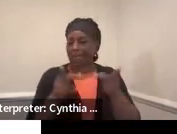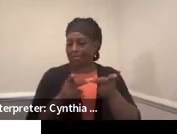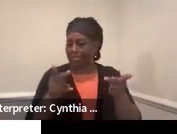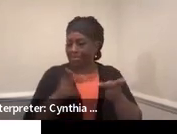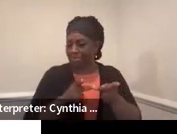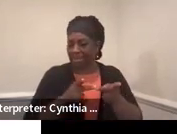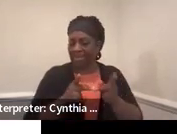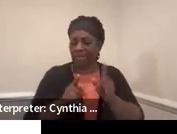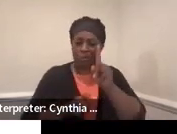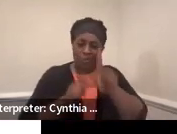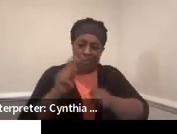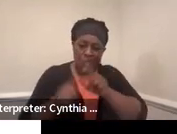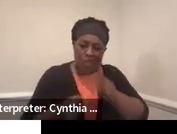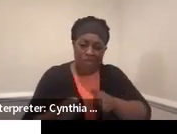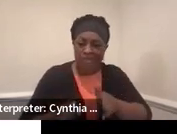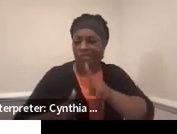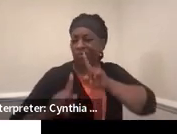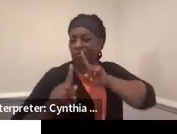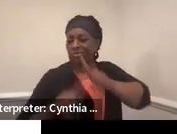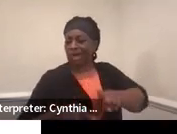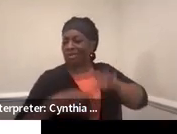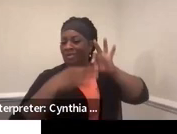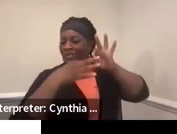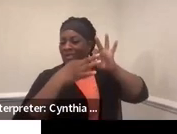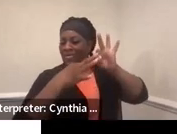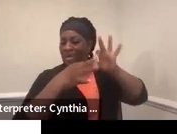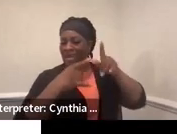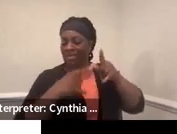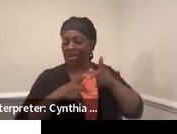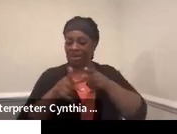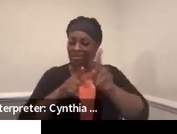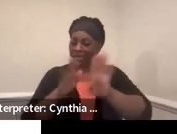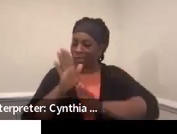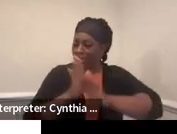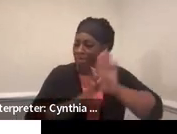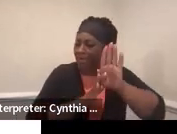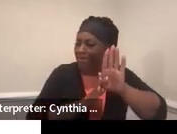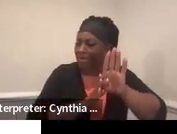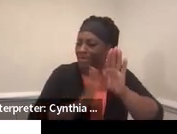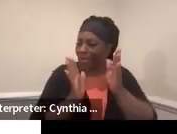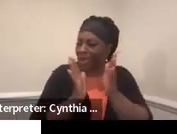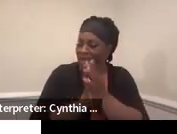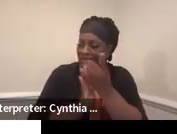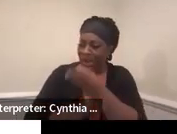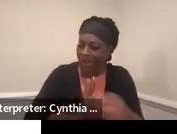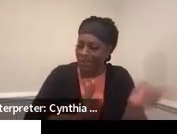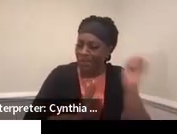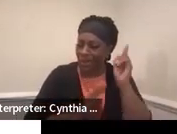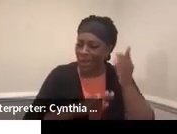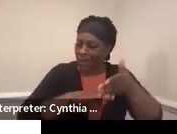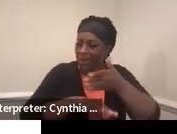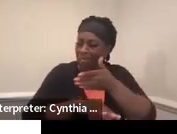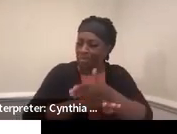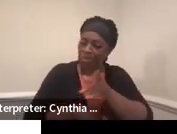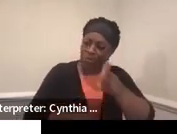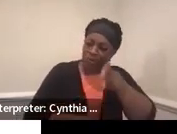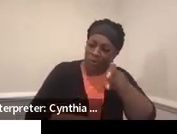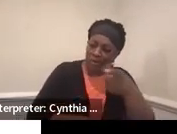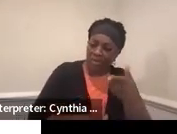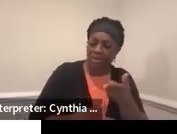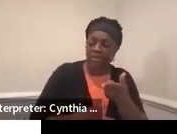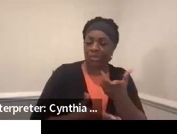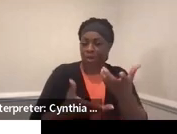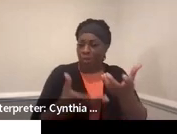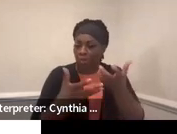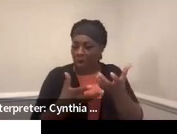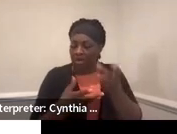few questions that we ask because we like to get feedback about our professional development and how we can make it better or what your needs are, what you're looking